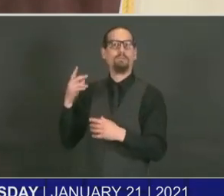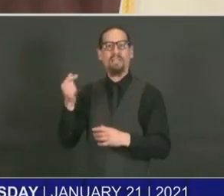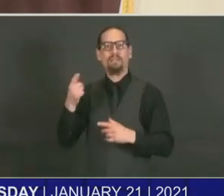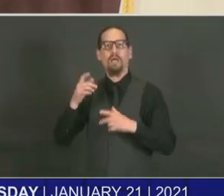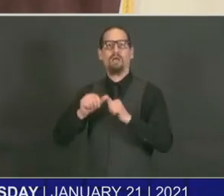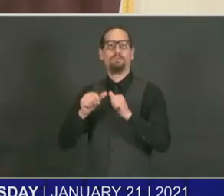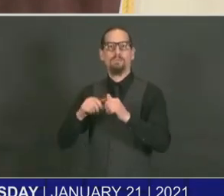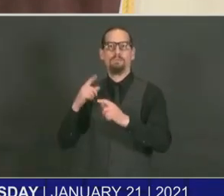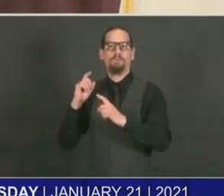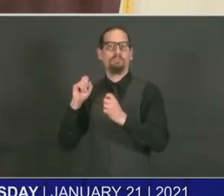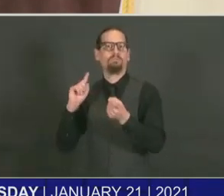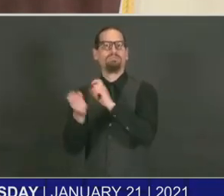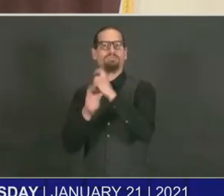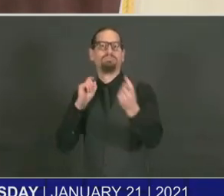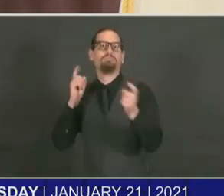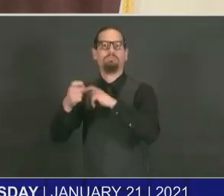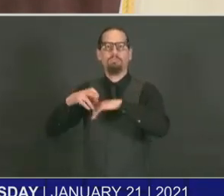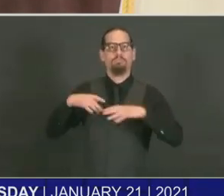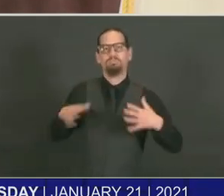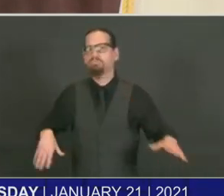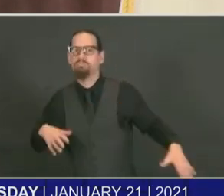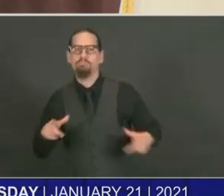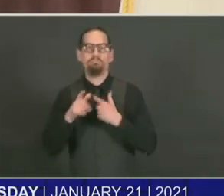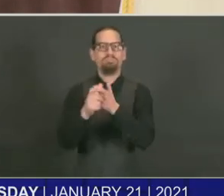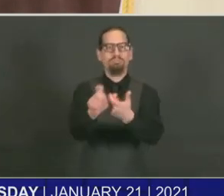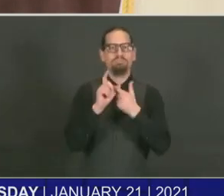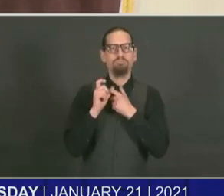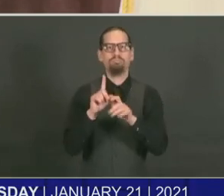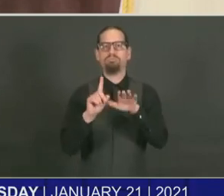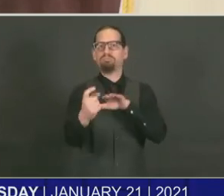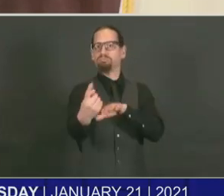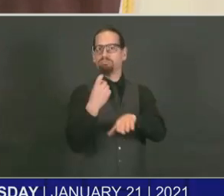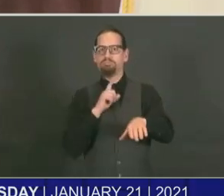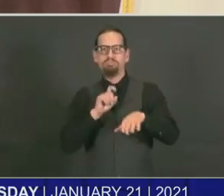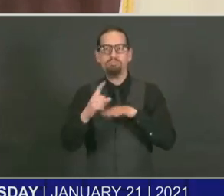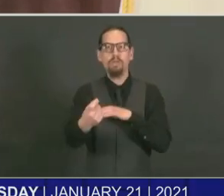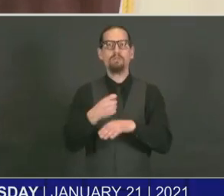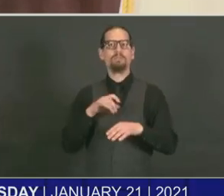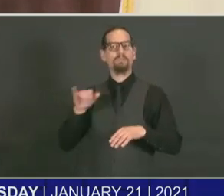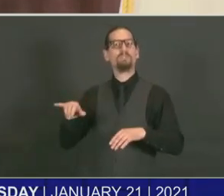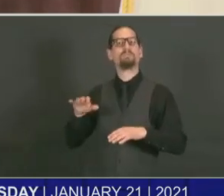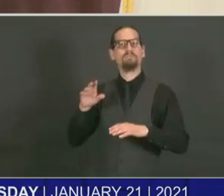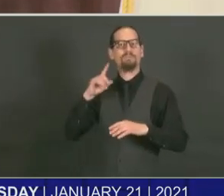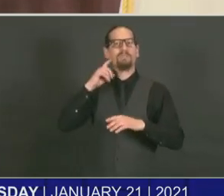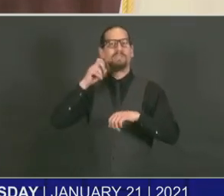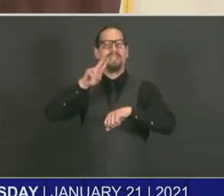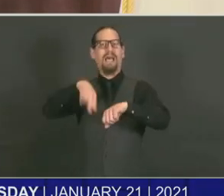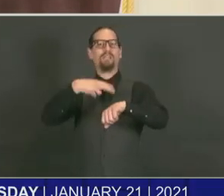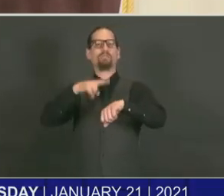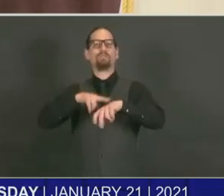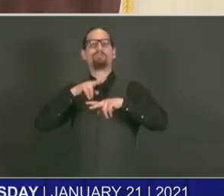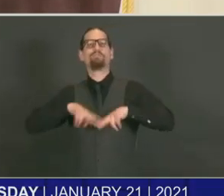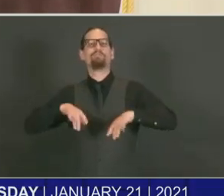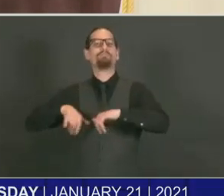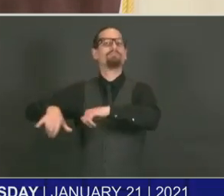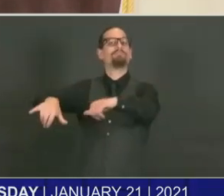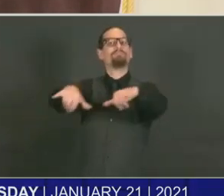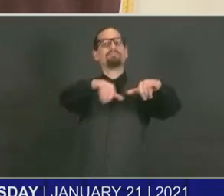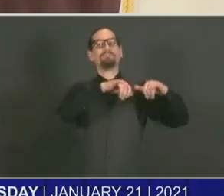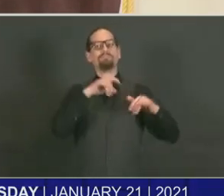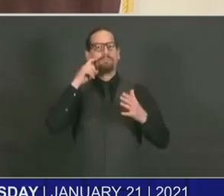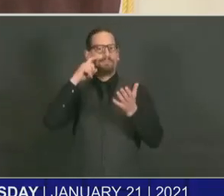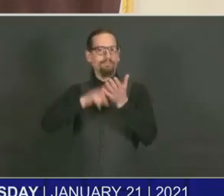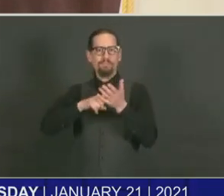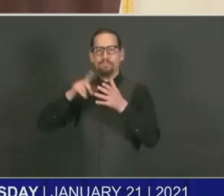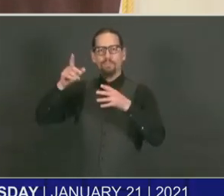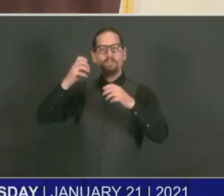a little bit more spread out. There are national standards that are in place that help describe what has led to the categorization